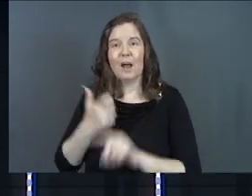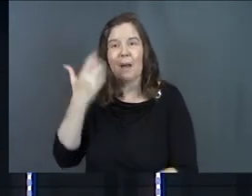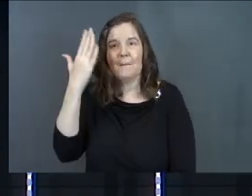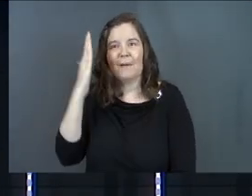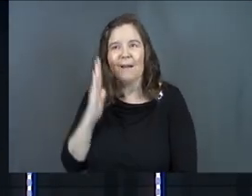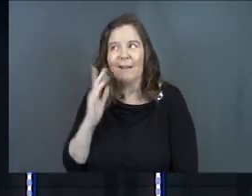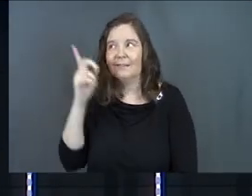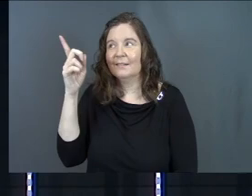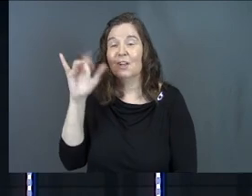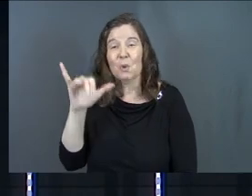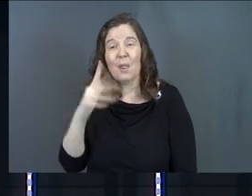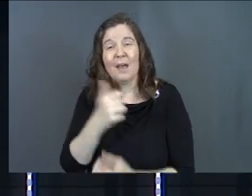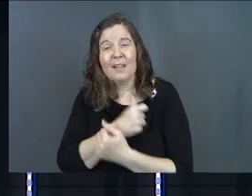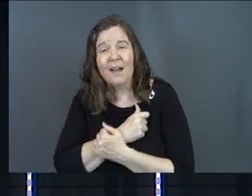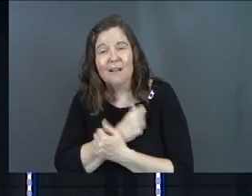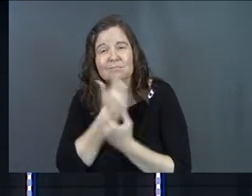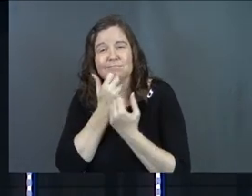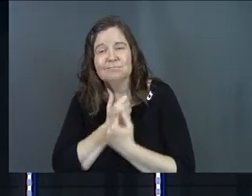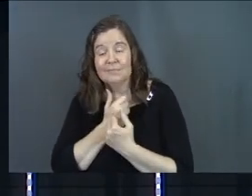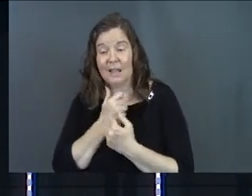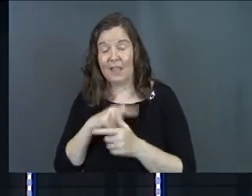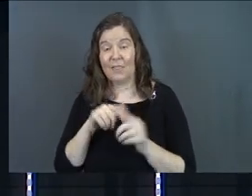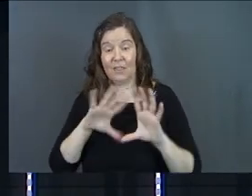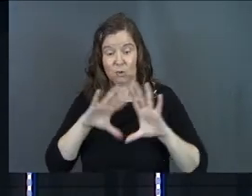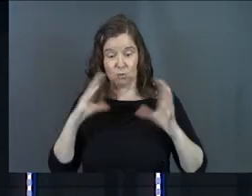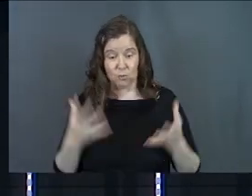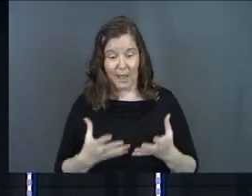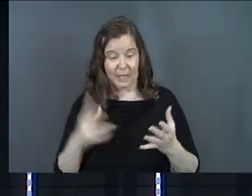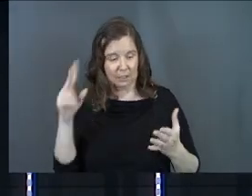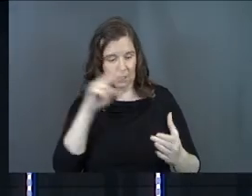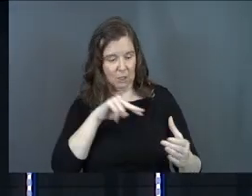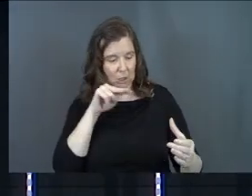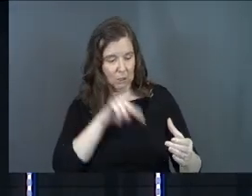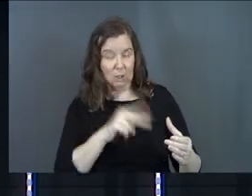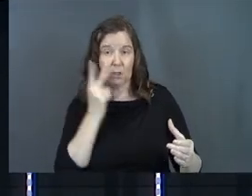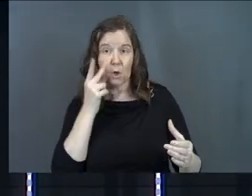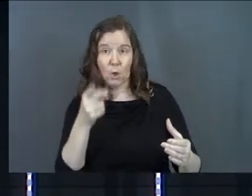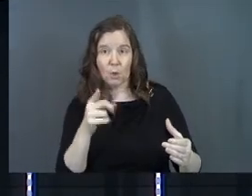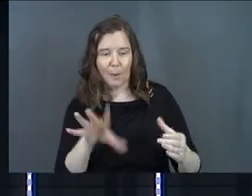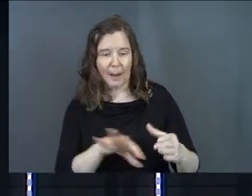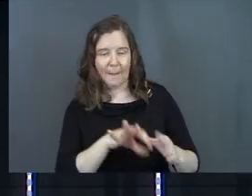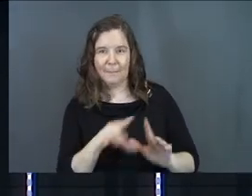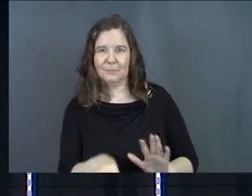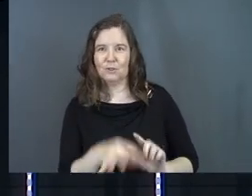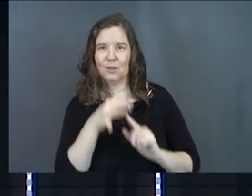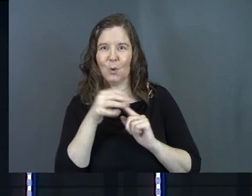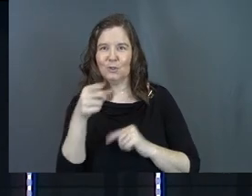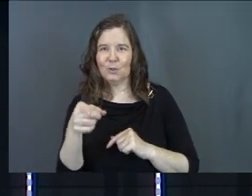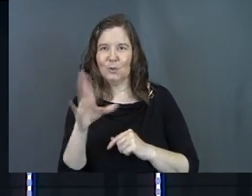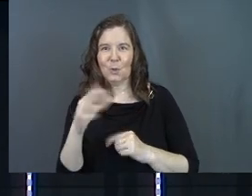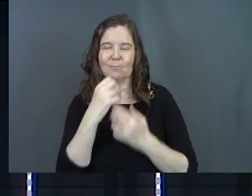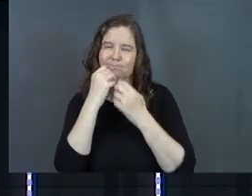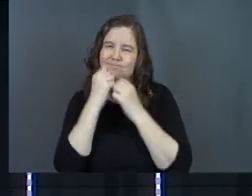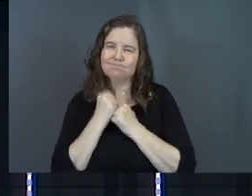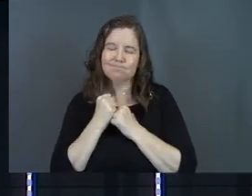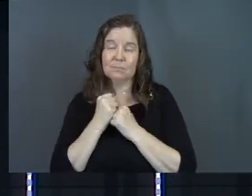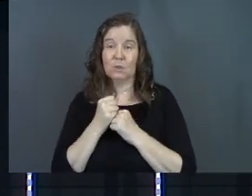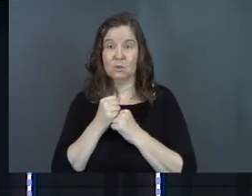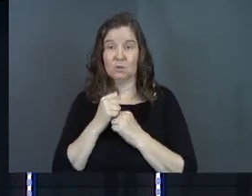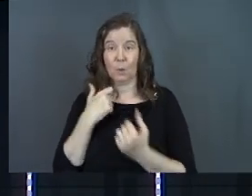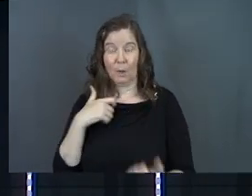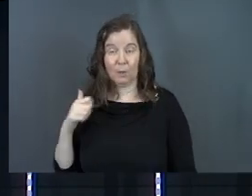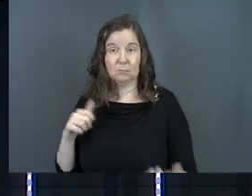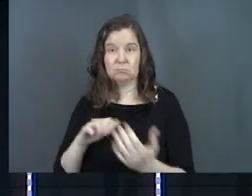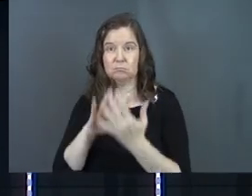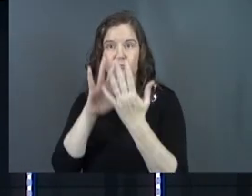that loved. And then he chose you out of all creation and you're his prized possession. So when we come and we get all up in your